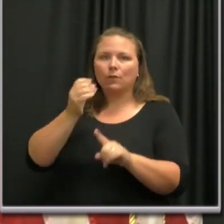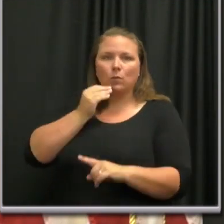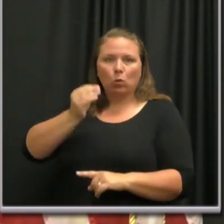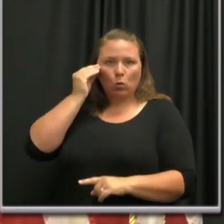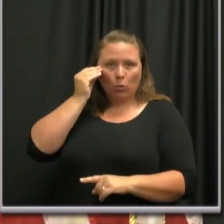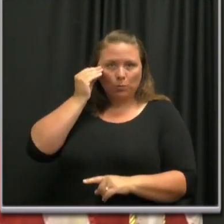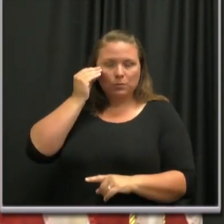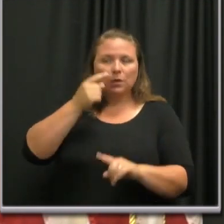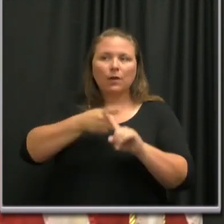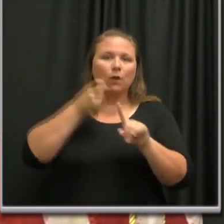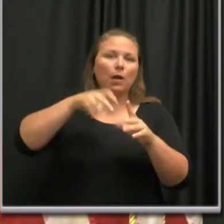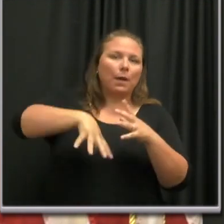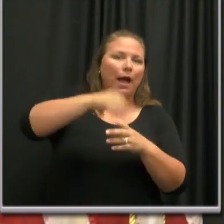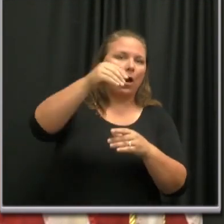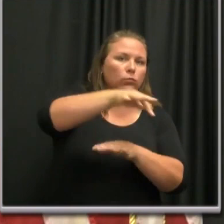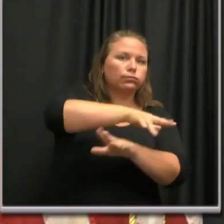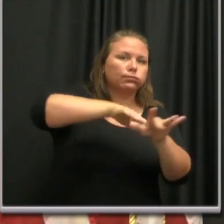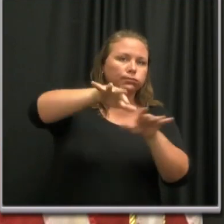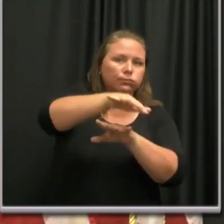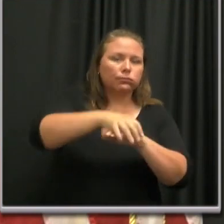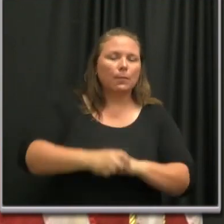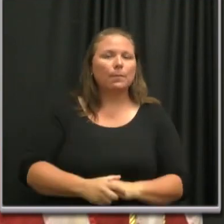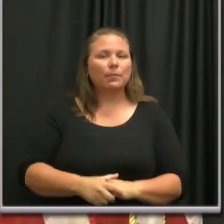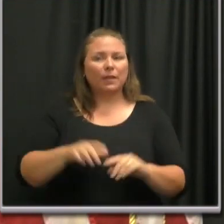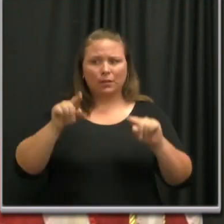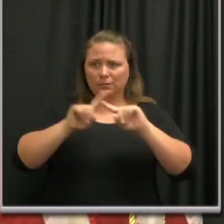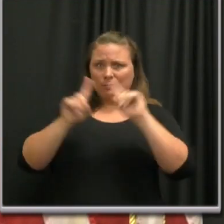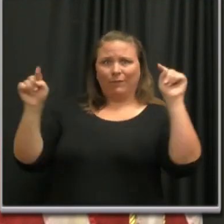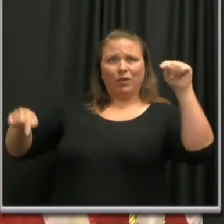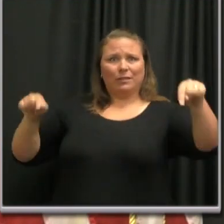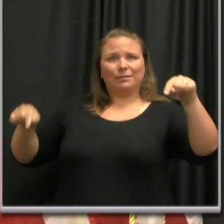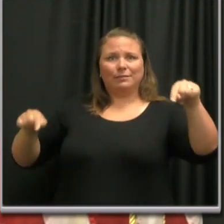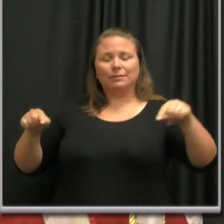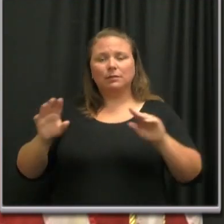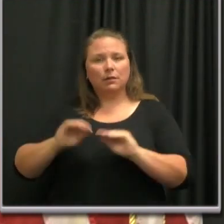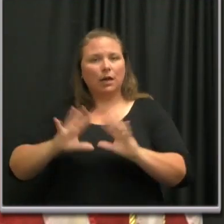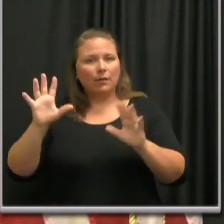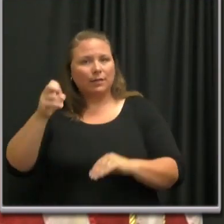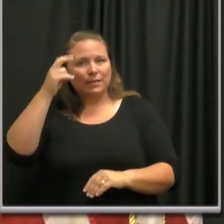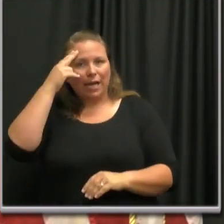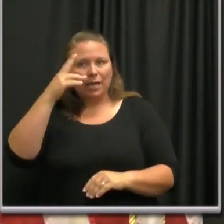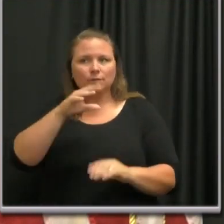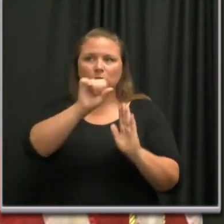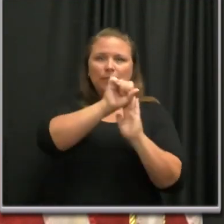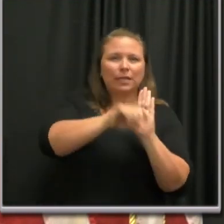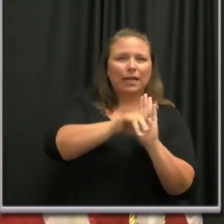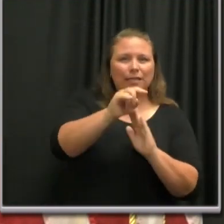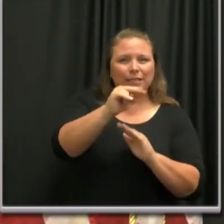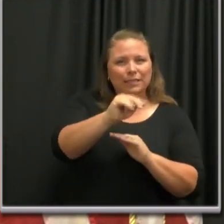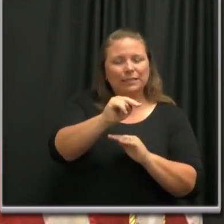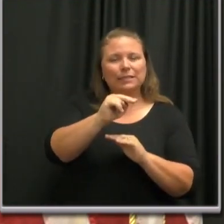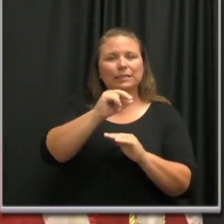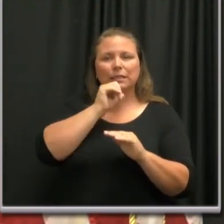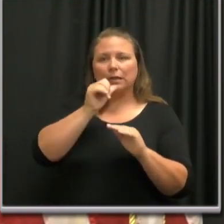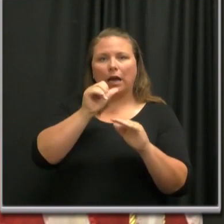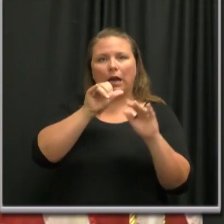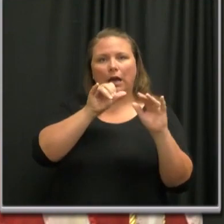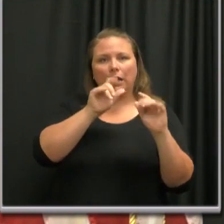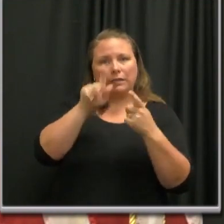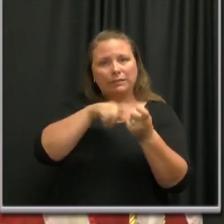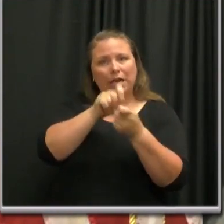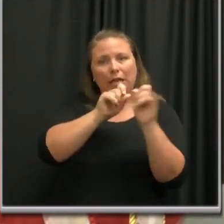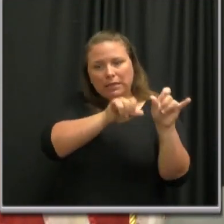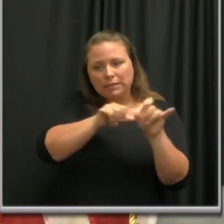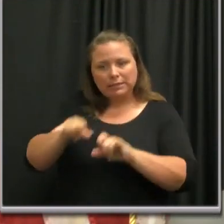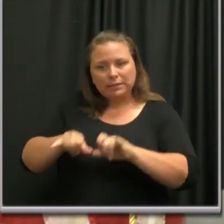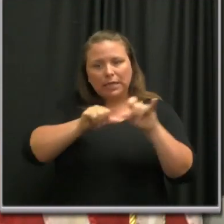contacts. And that's significantly different. Obviously, Nashville and the state of Tennessee are not totally the same place, but I'm curious